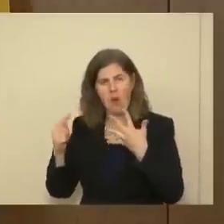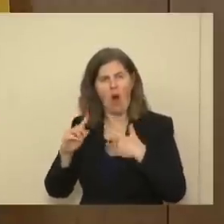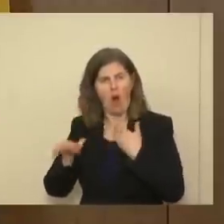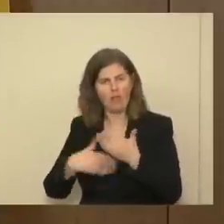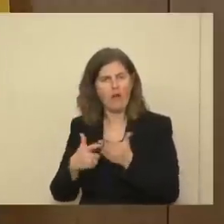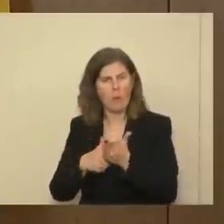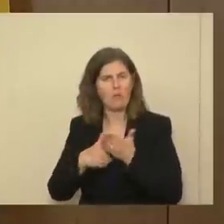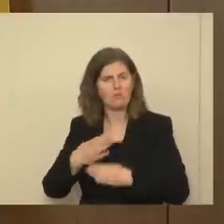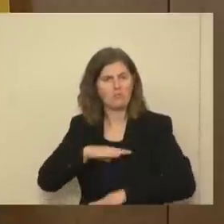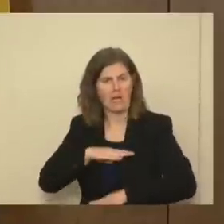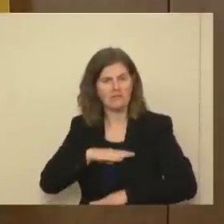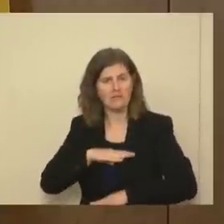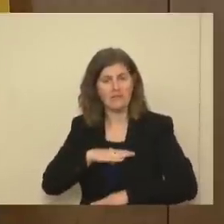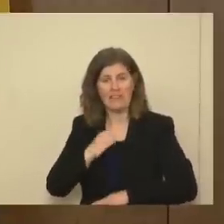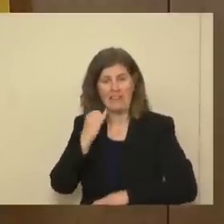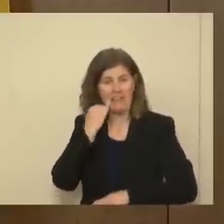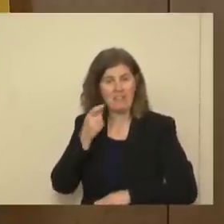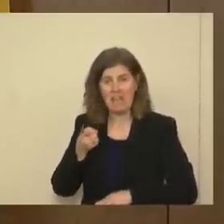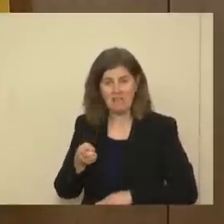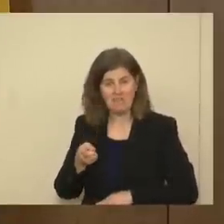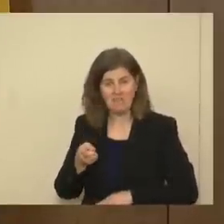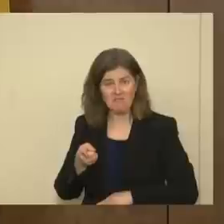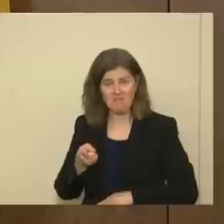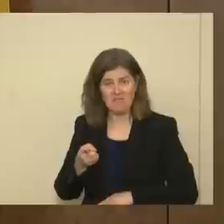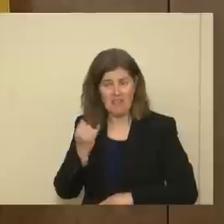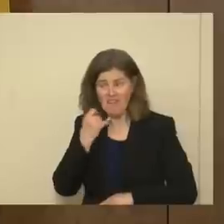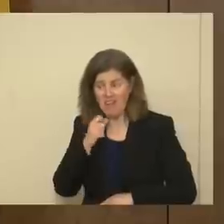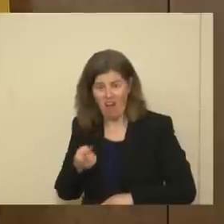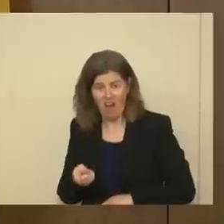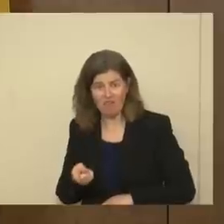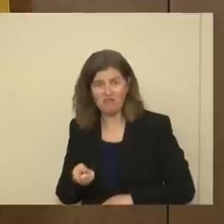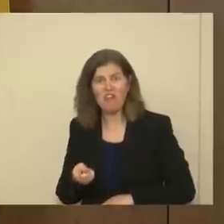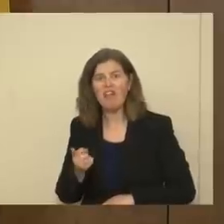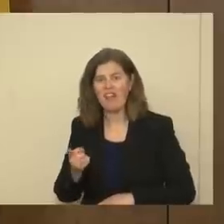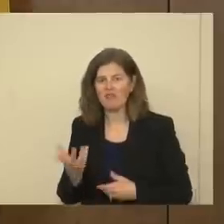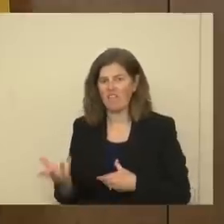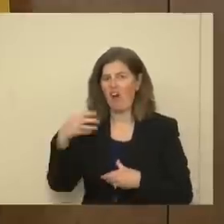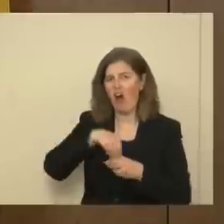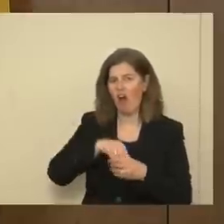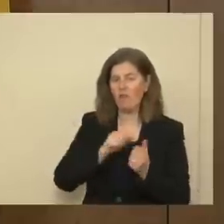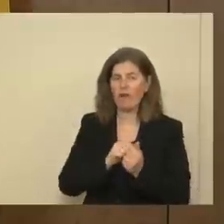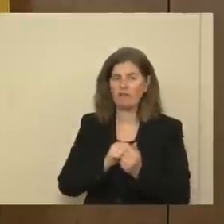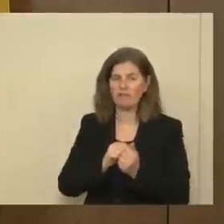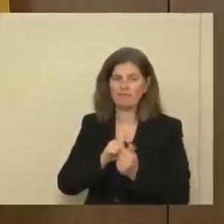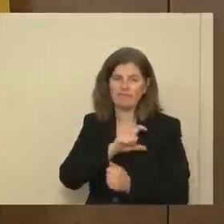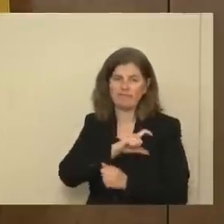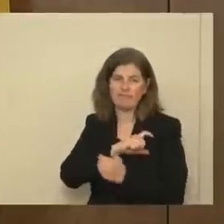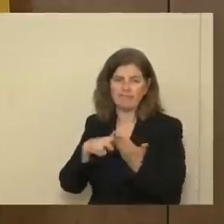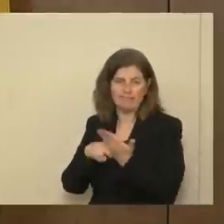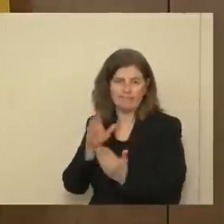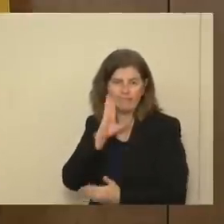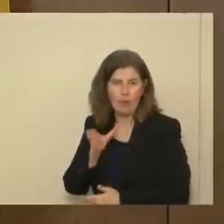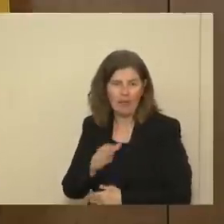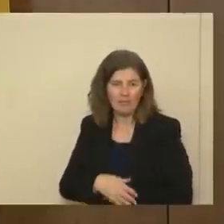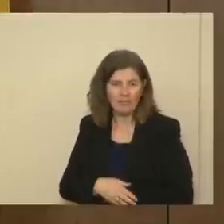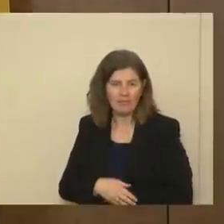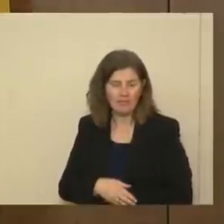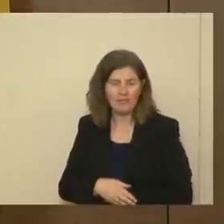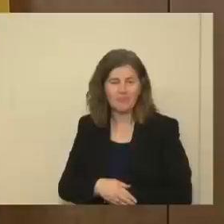our requirements. And if they don't, they're clear that they would be part of an enforcement action. And